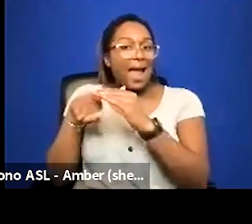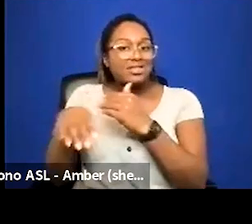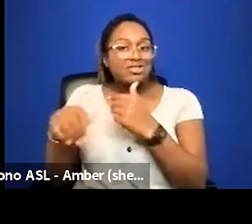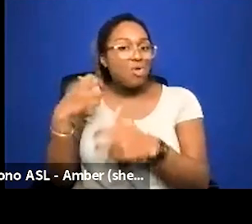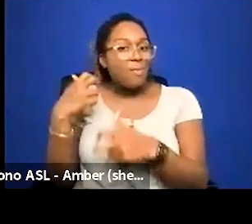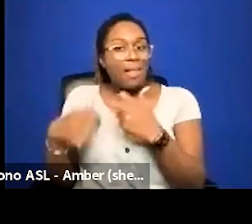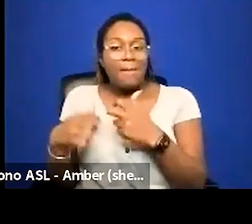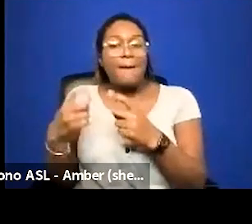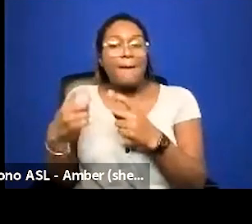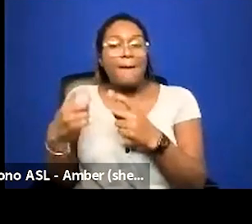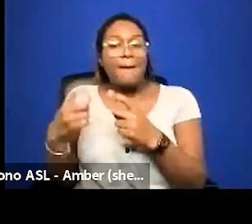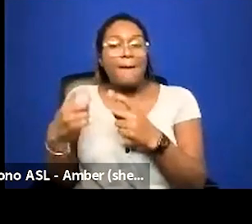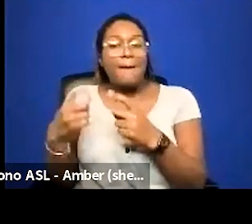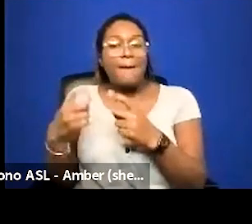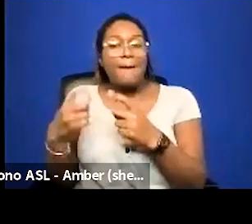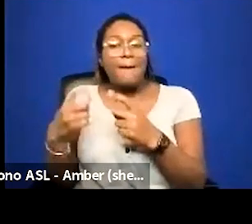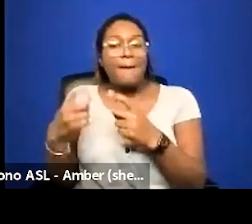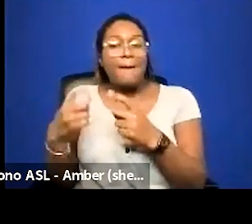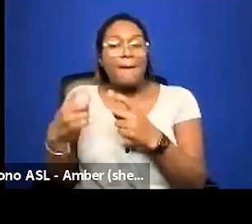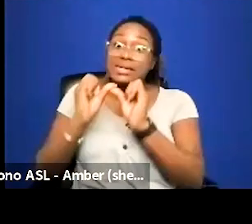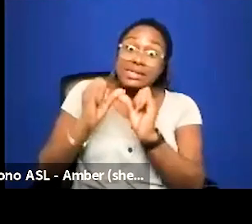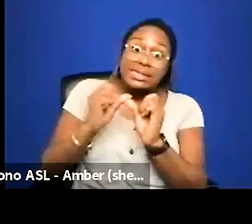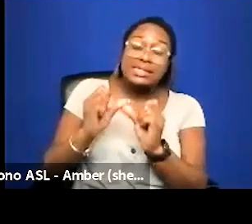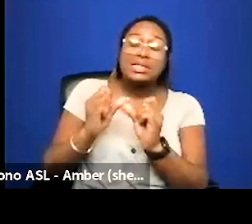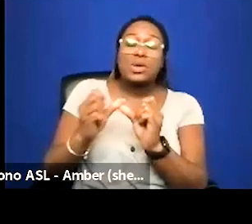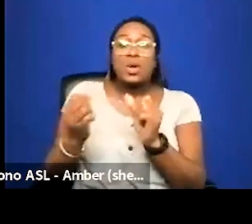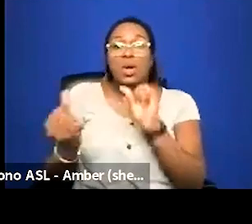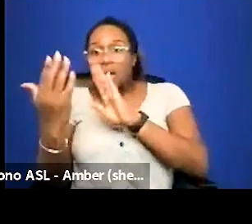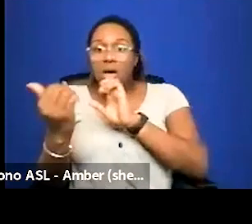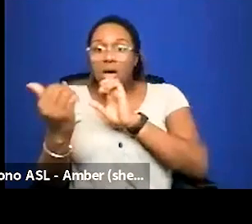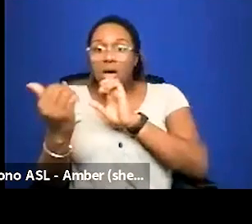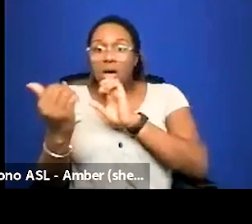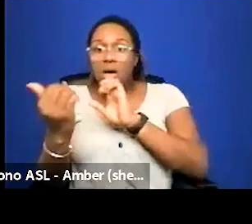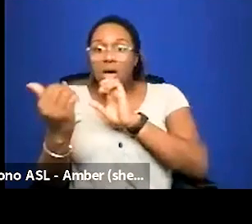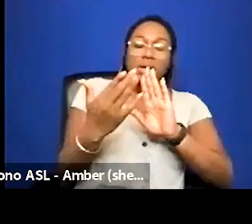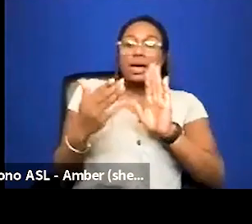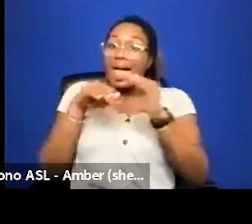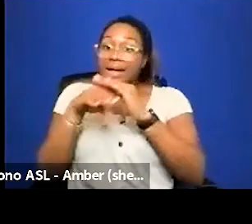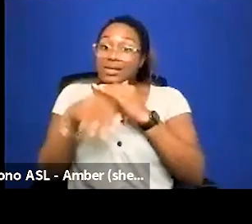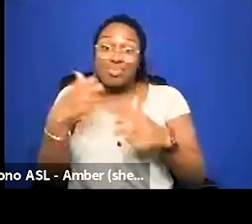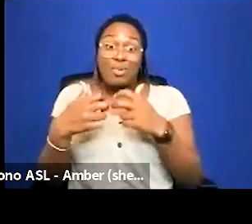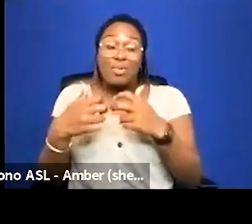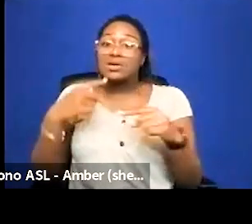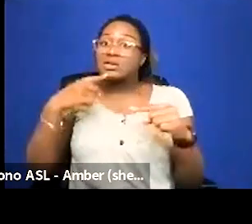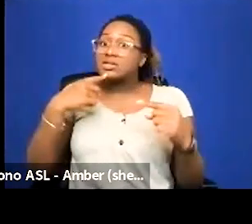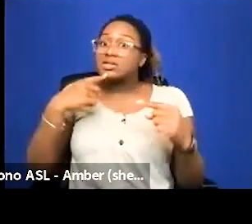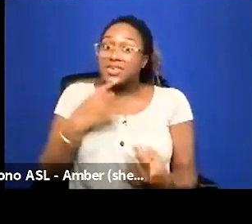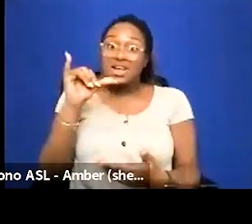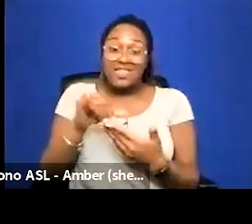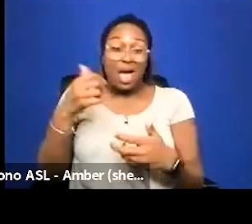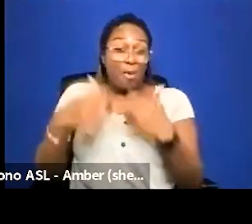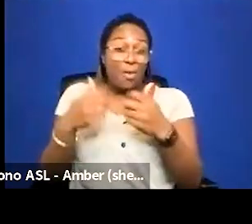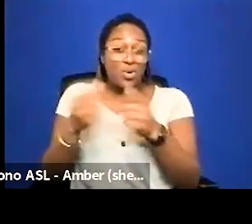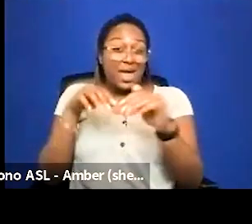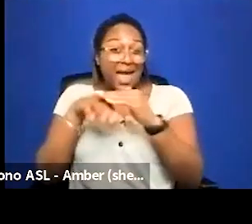but about how consistently we face access problems and how severe that interference with accessibility is maybe